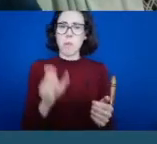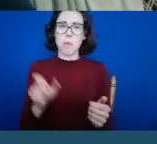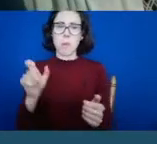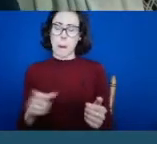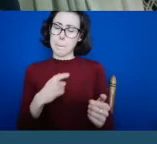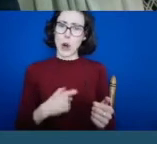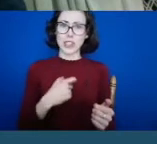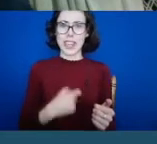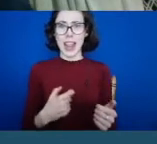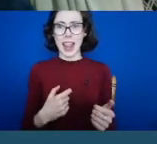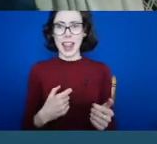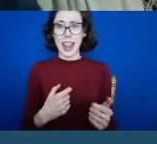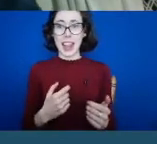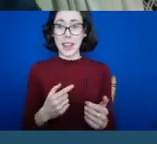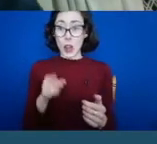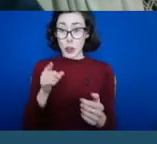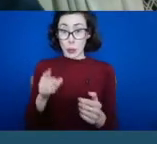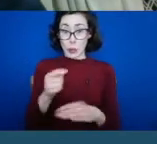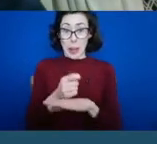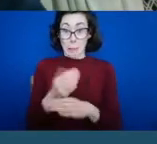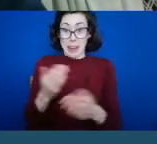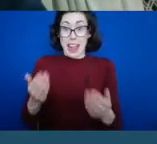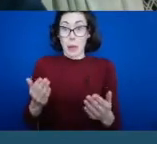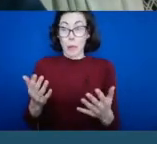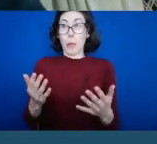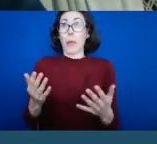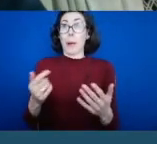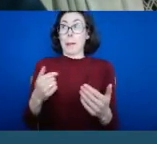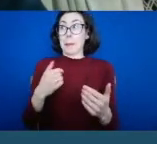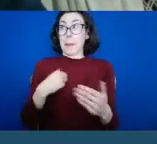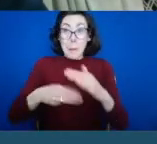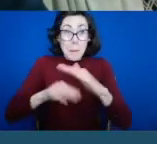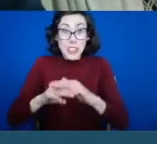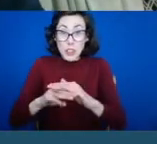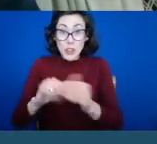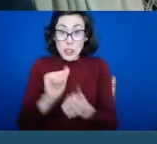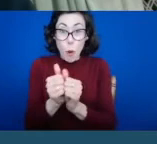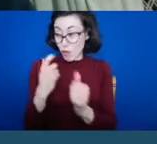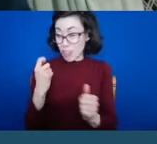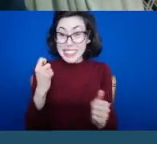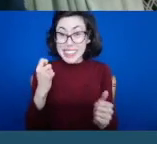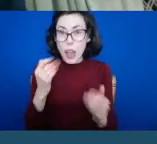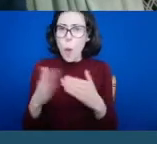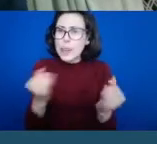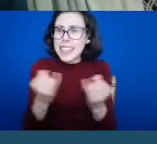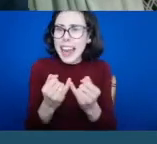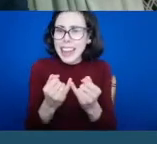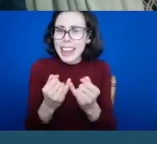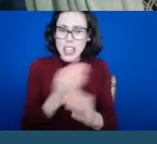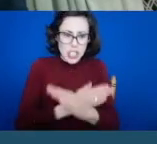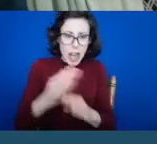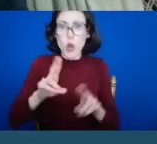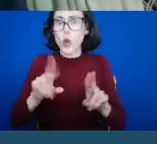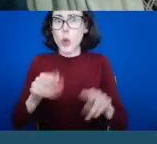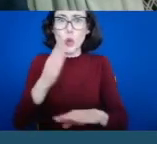appointed Minister of State for Sport. What has it been like to come into this job at a time when sport was closed